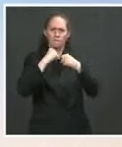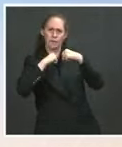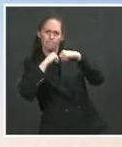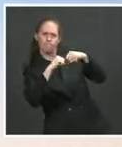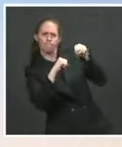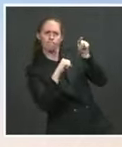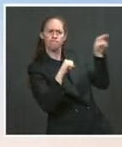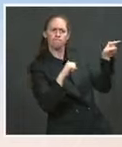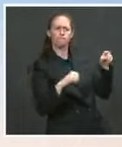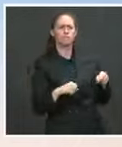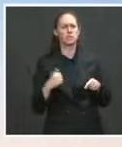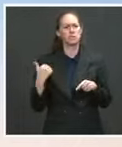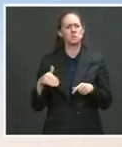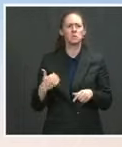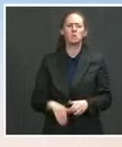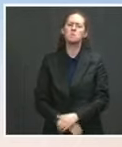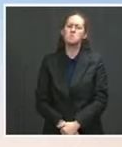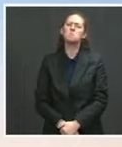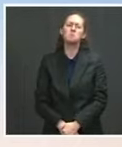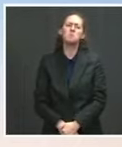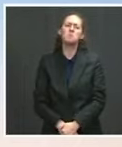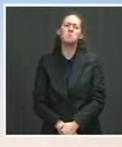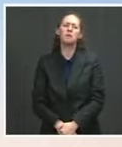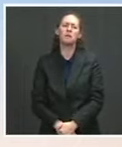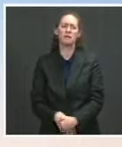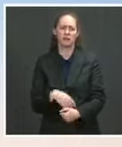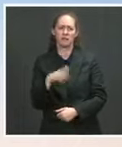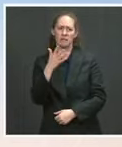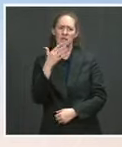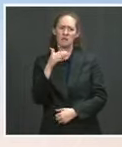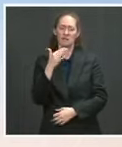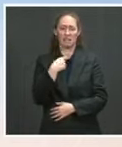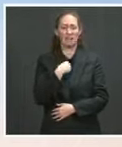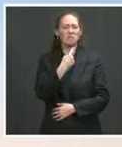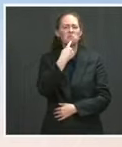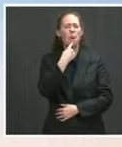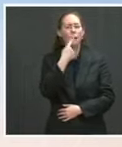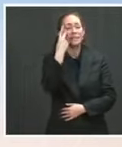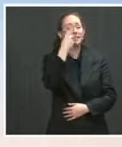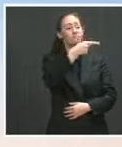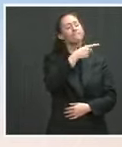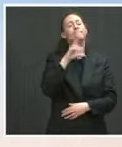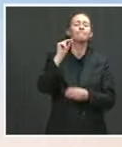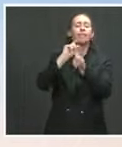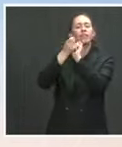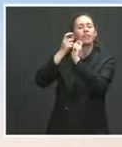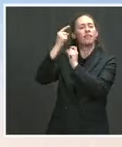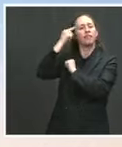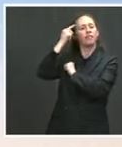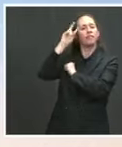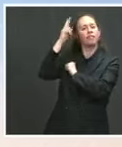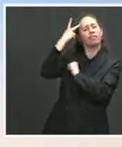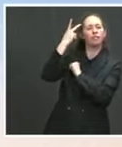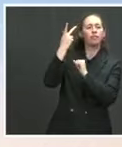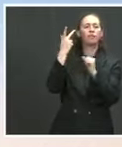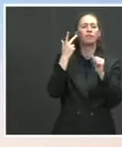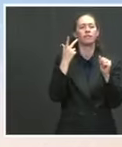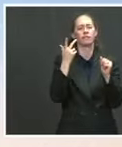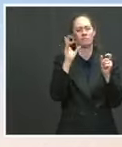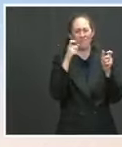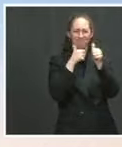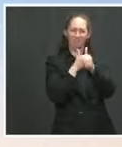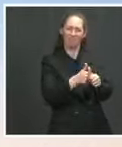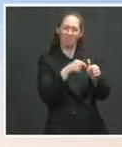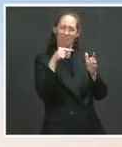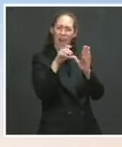representatives have opted to turn this into a political issue instead of doing what's right for our country and our Constitution. And they still have the opportunity to do